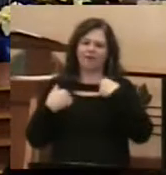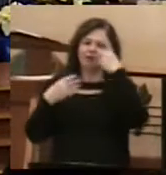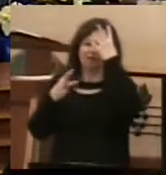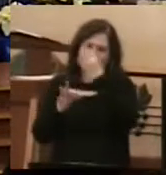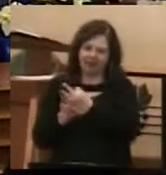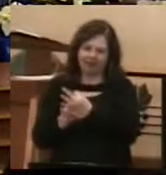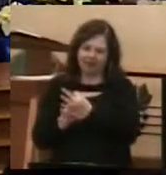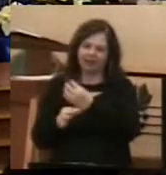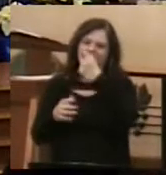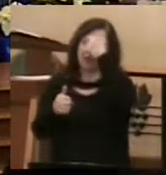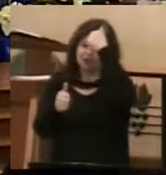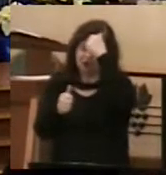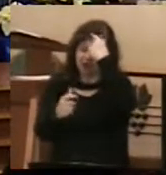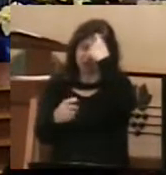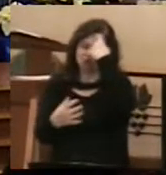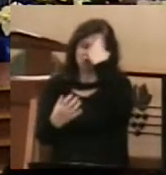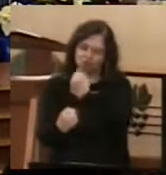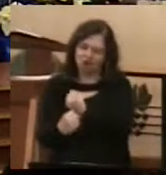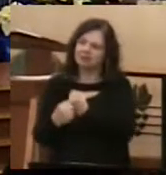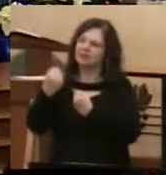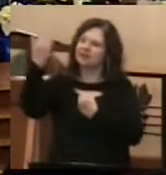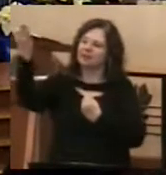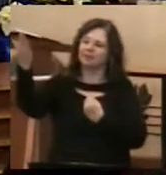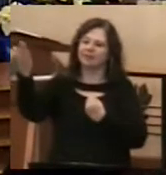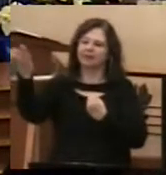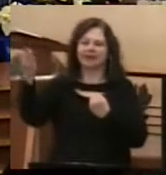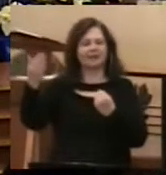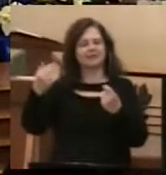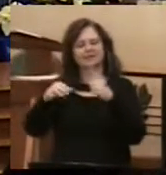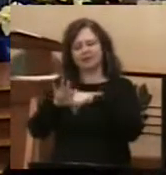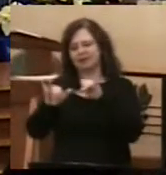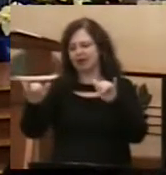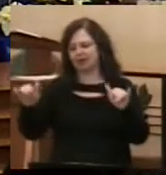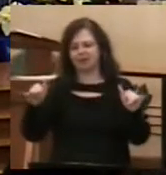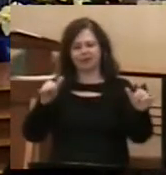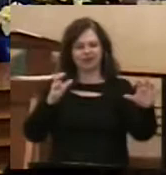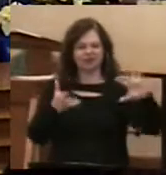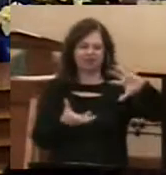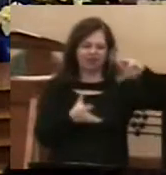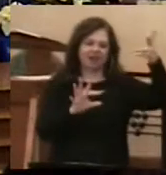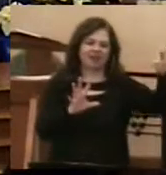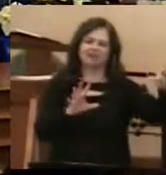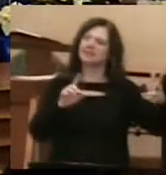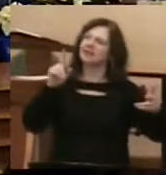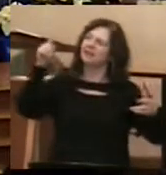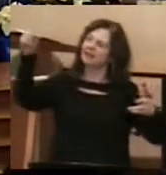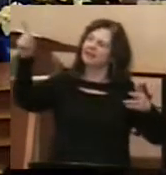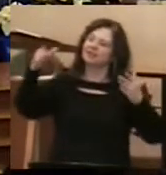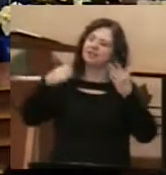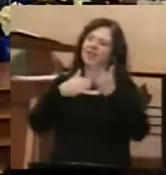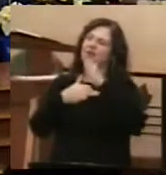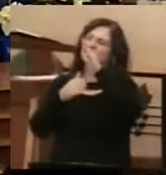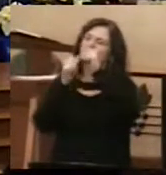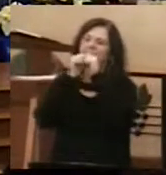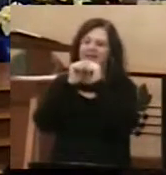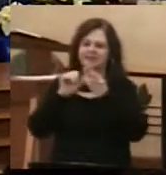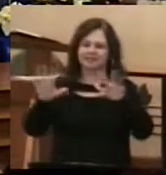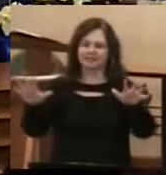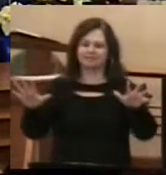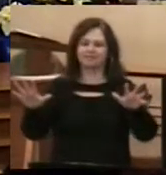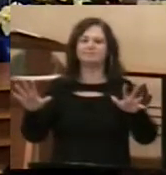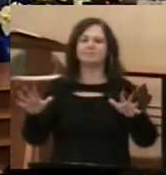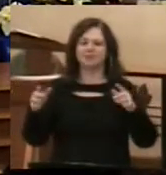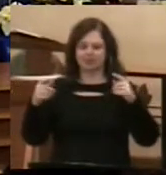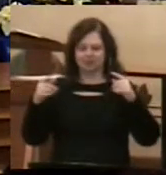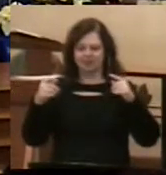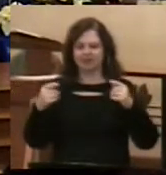that even in the chaos, God can bring about blessing. Even in that